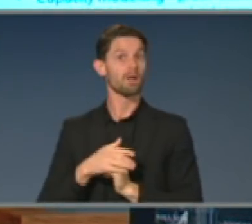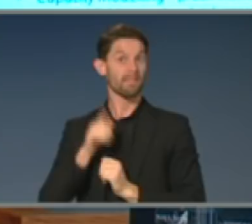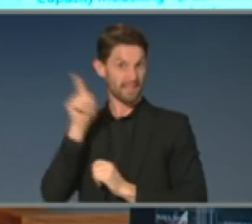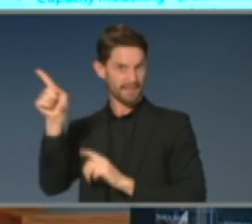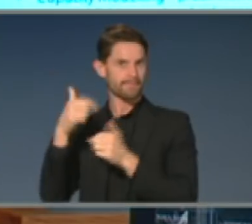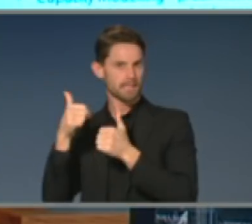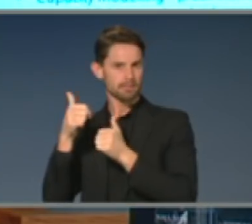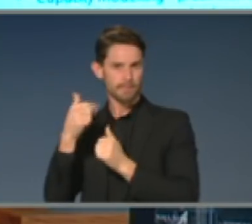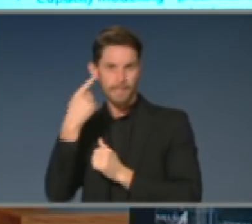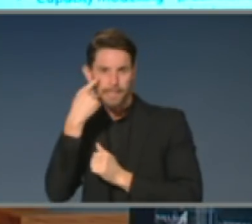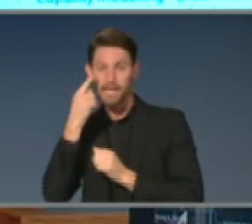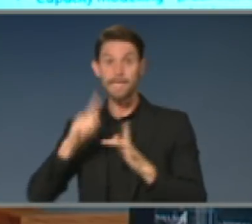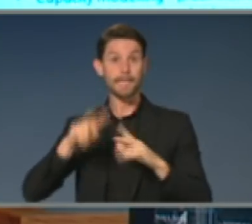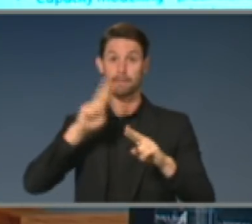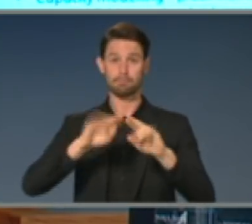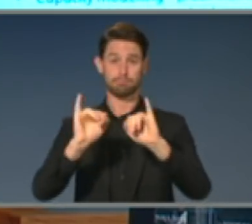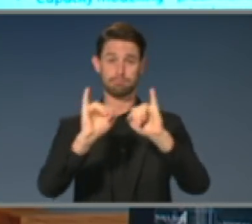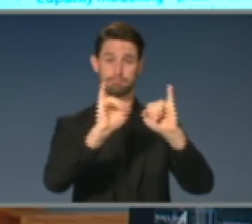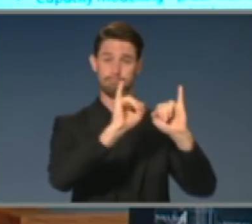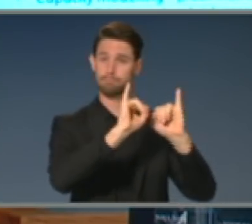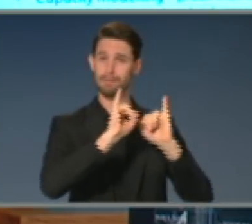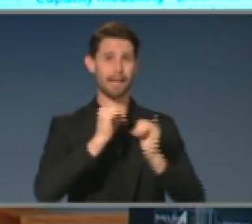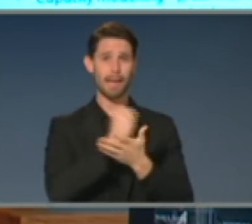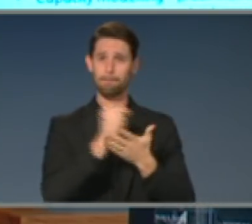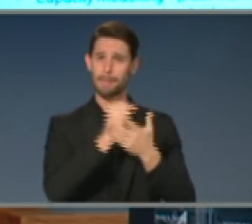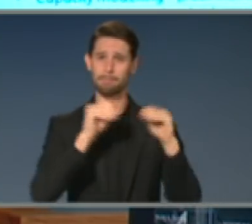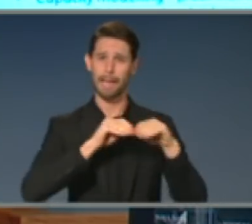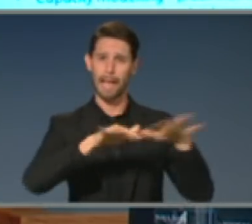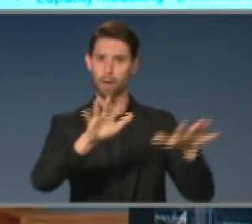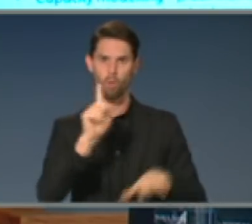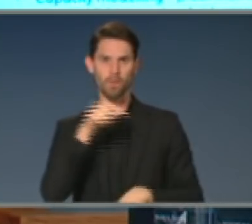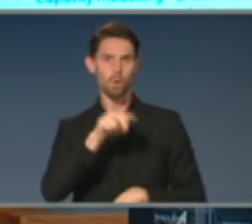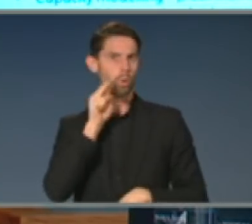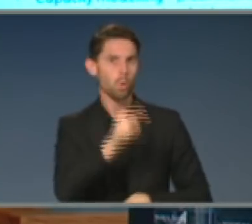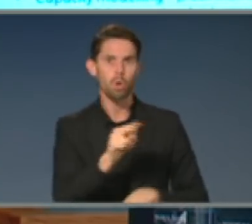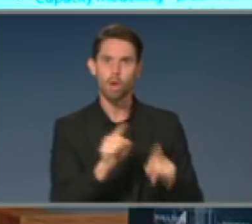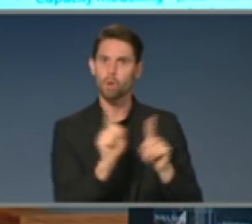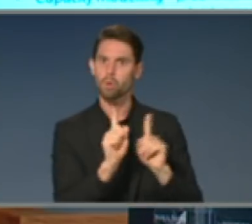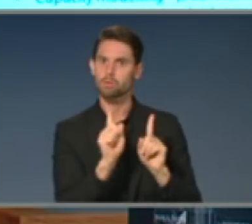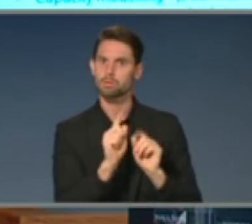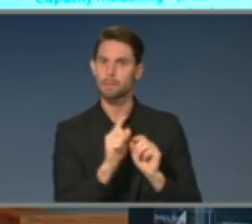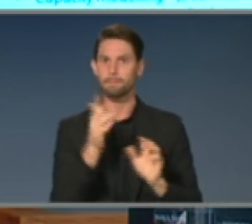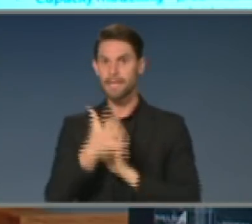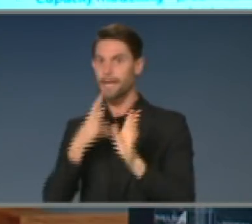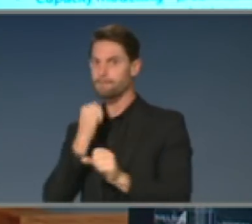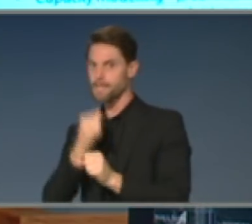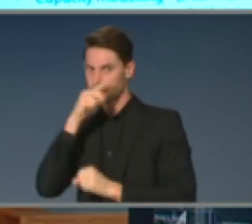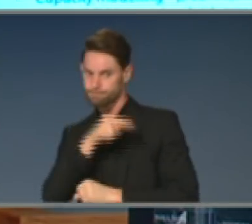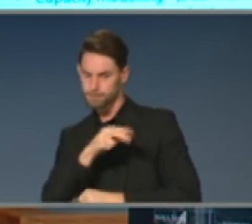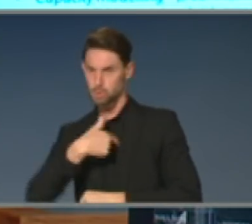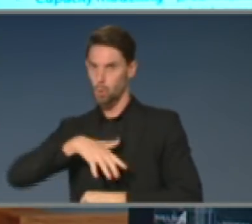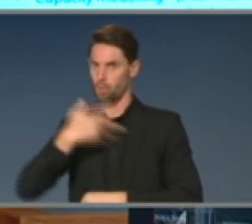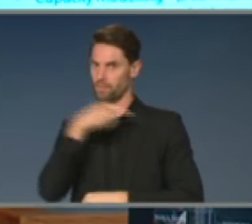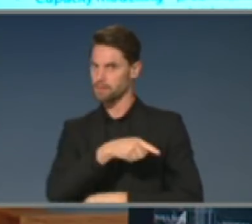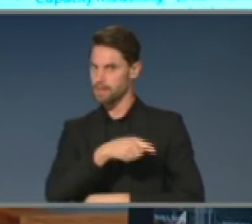models of a worst case theoretical scenario to see whether we have the right tools to manage our health system